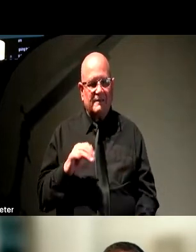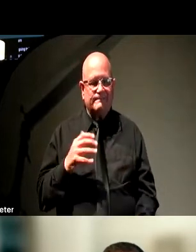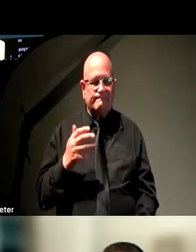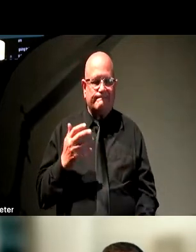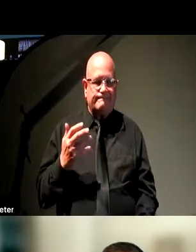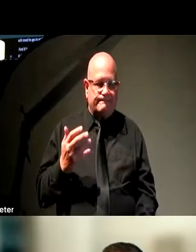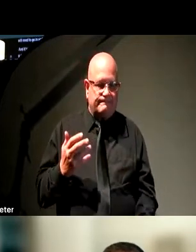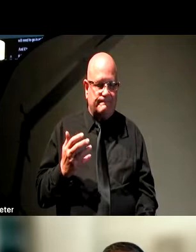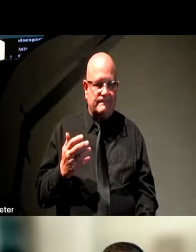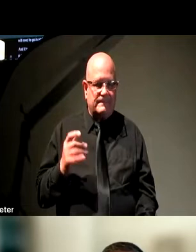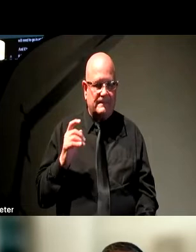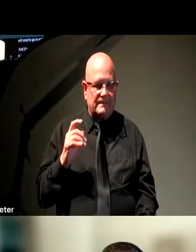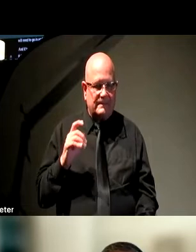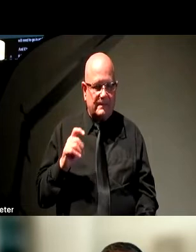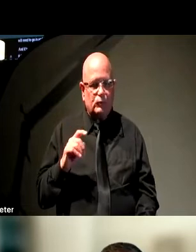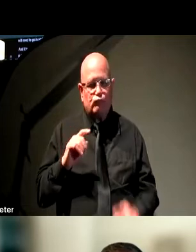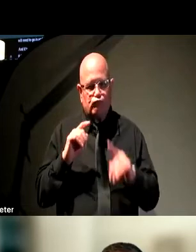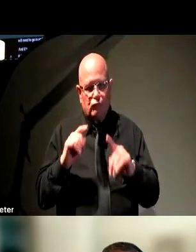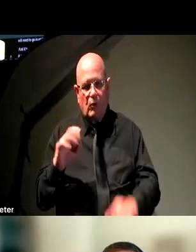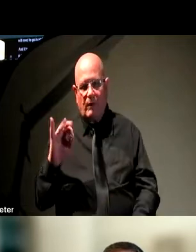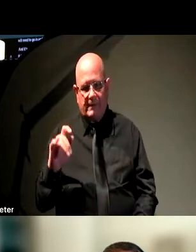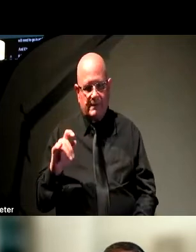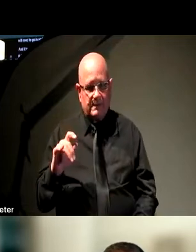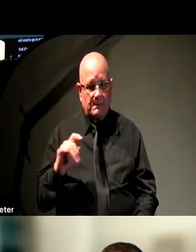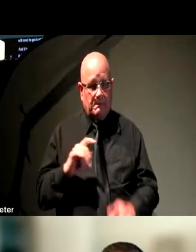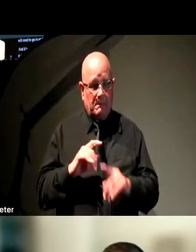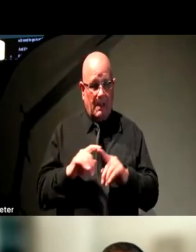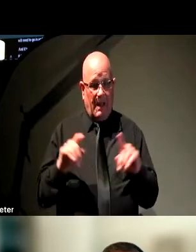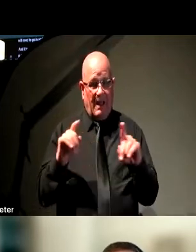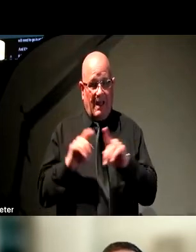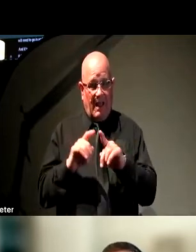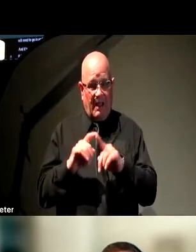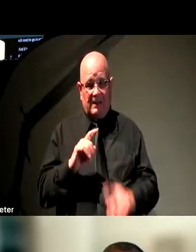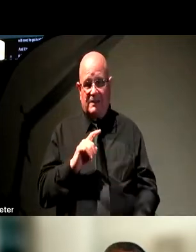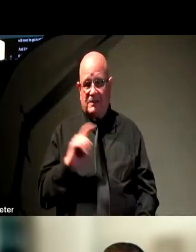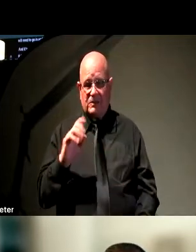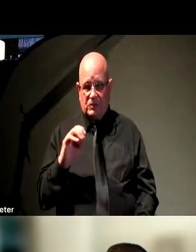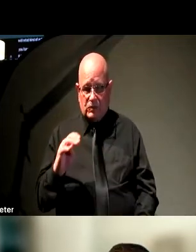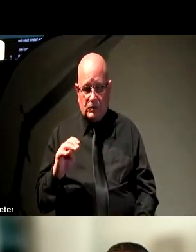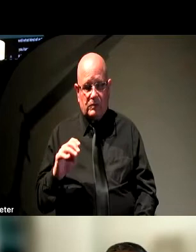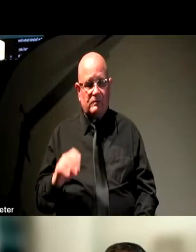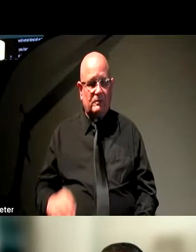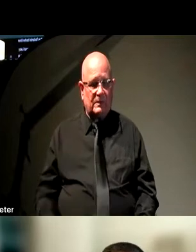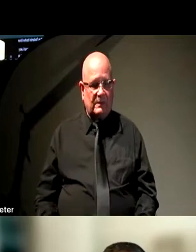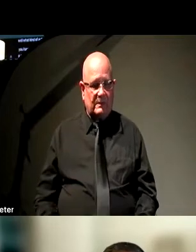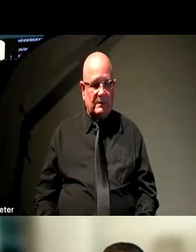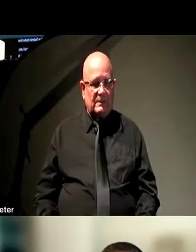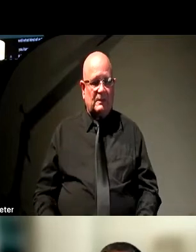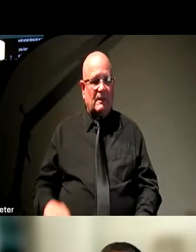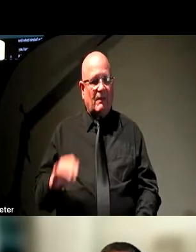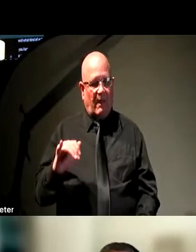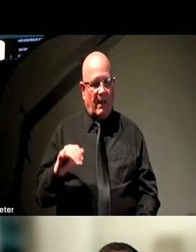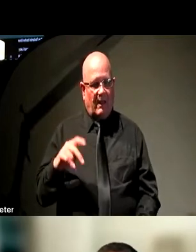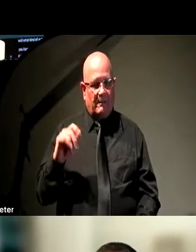of automatic captioning you have in a platform like Zoom. Human captions are humanly provided or created captions are always going